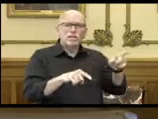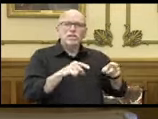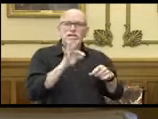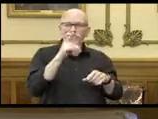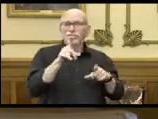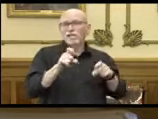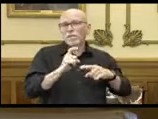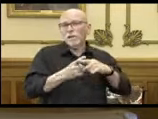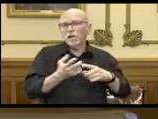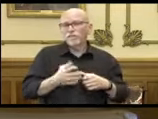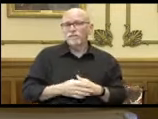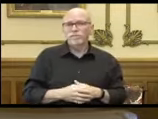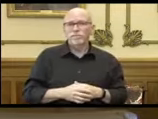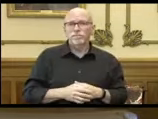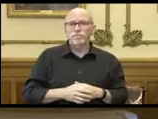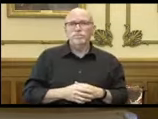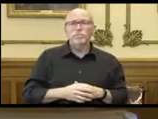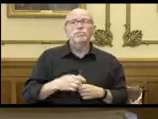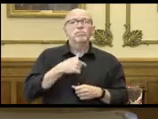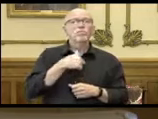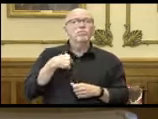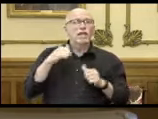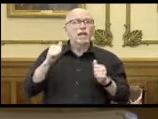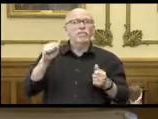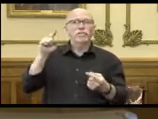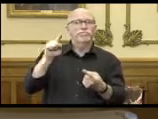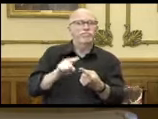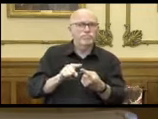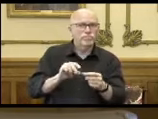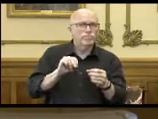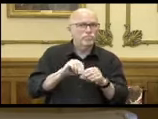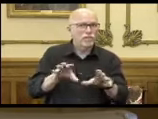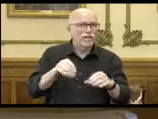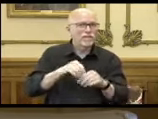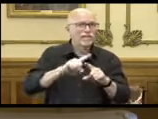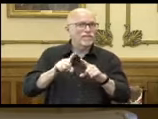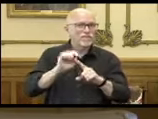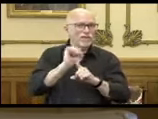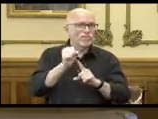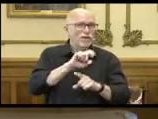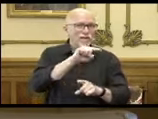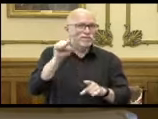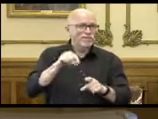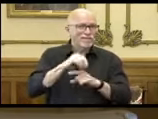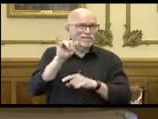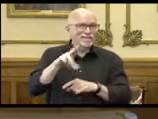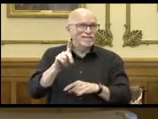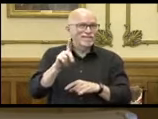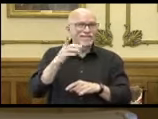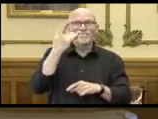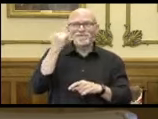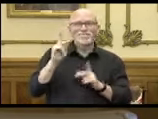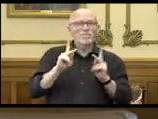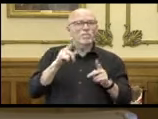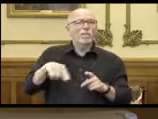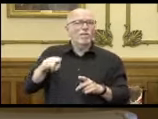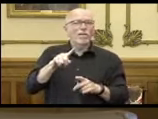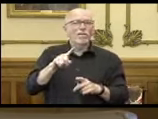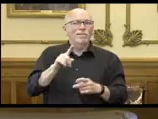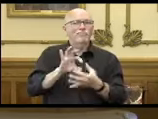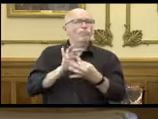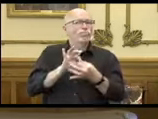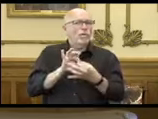test positive. We've been able to mitigate the spread of COVID in a number of situations here in Indiana because people have